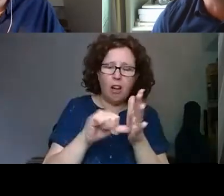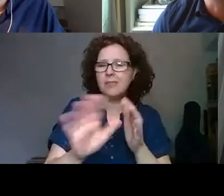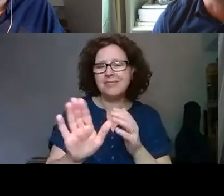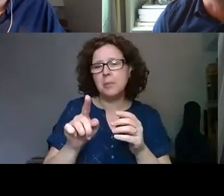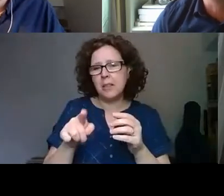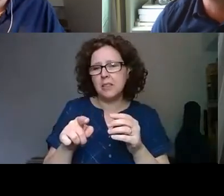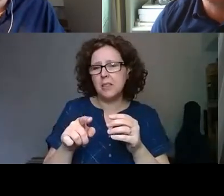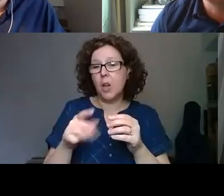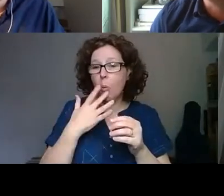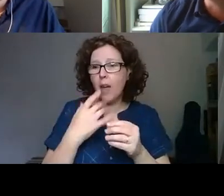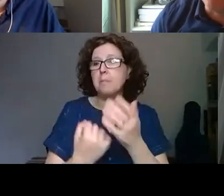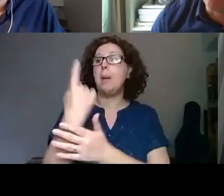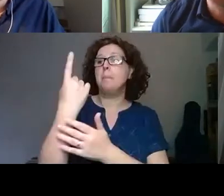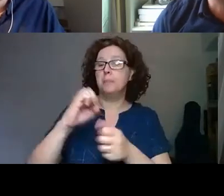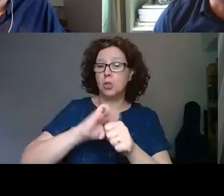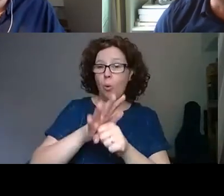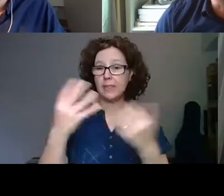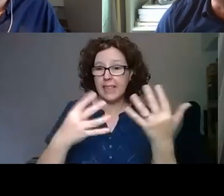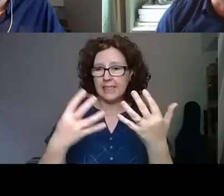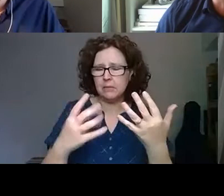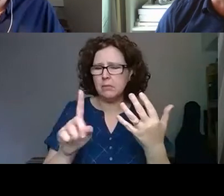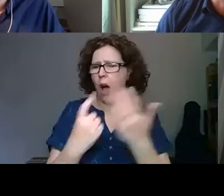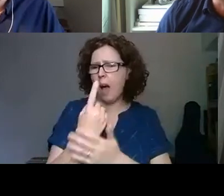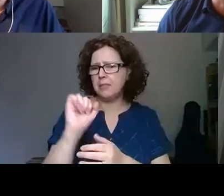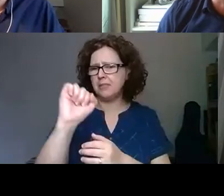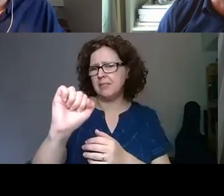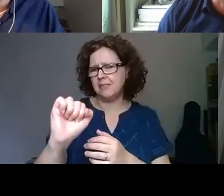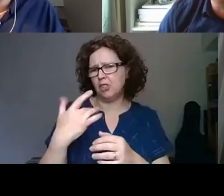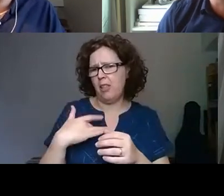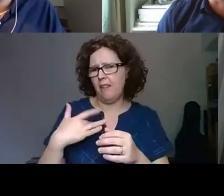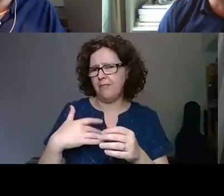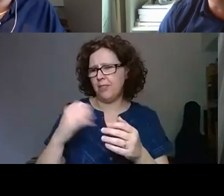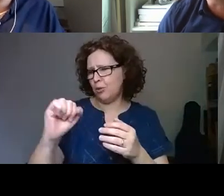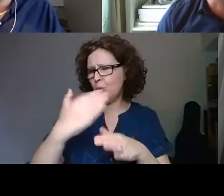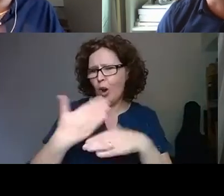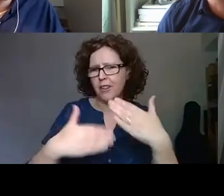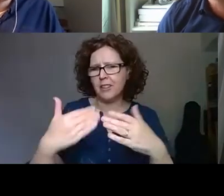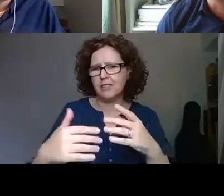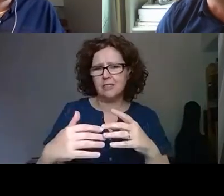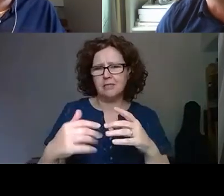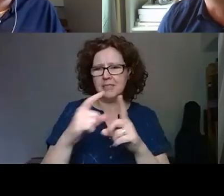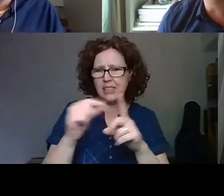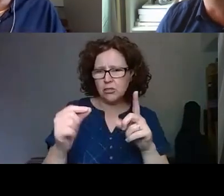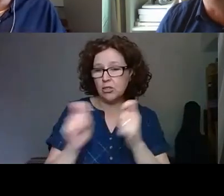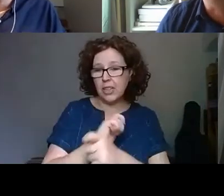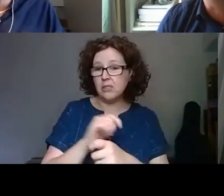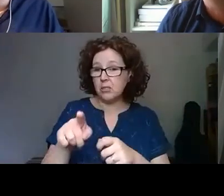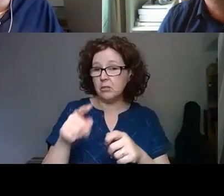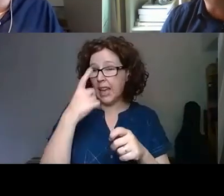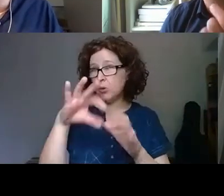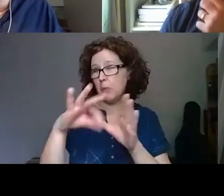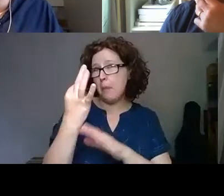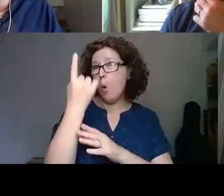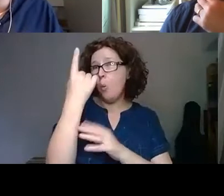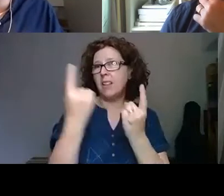happened to digital? Was there, was there one thing that you did this year because of the disruption of, of COVID-19?